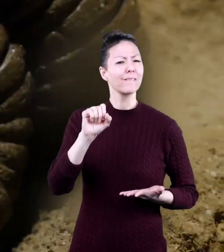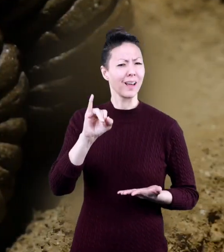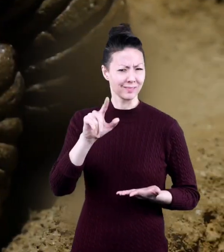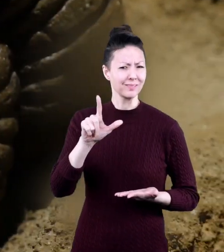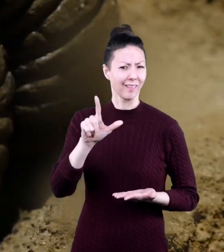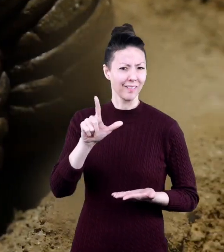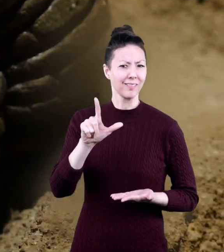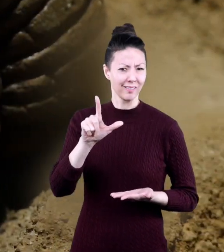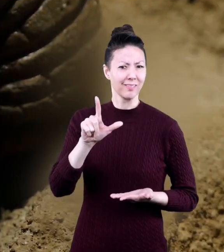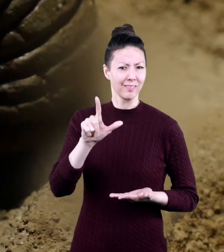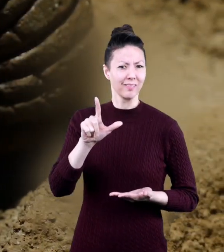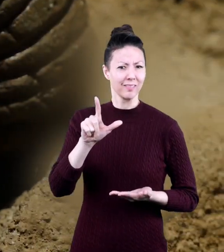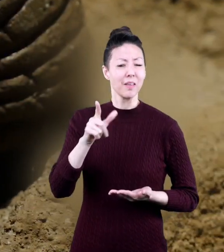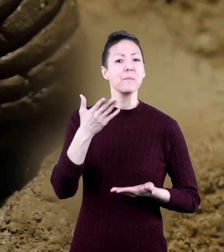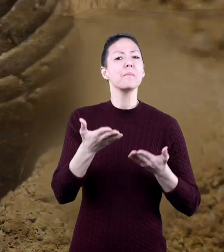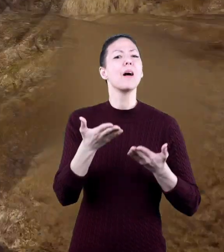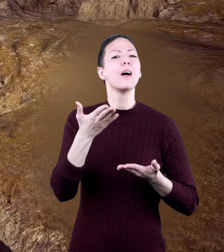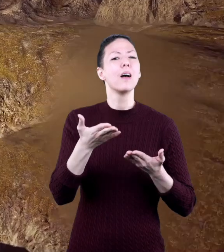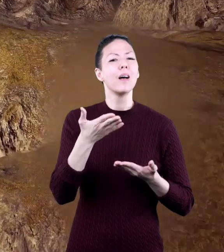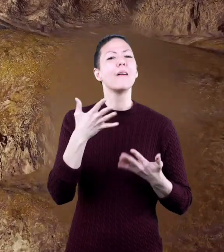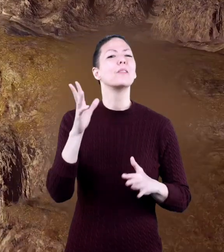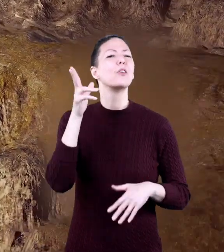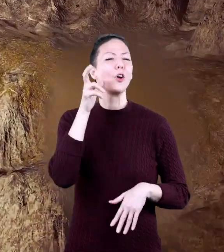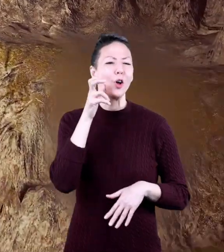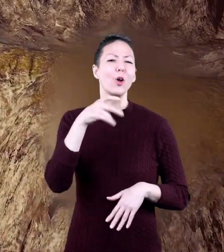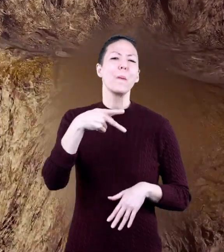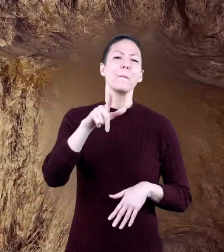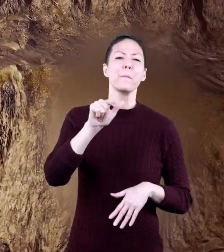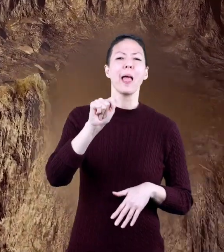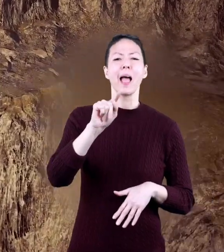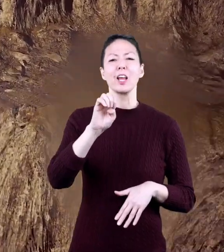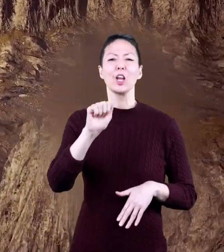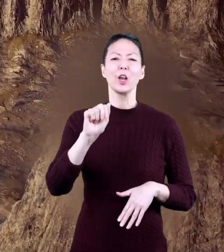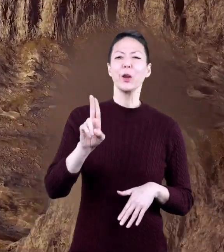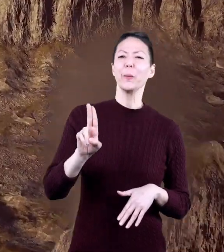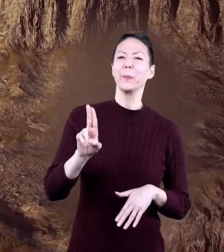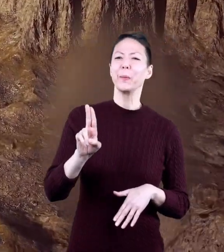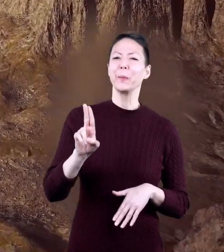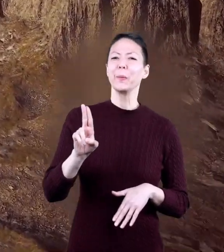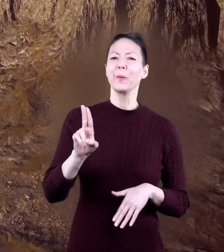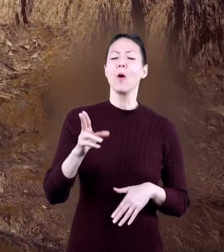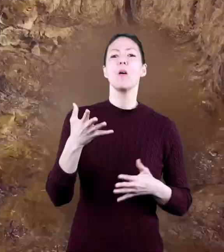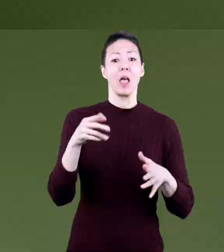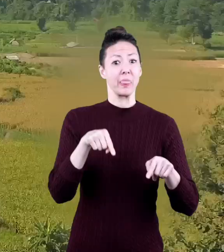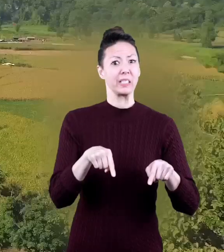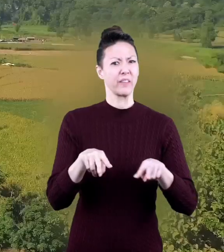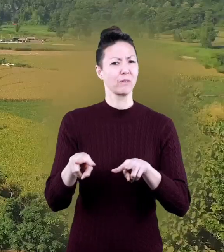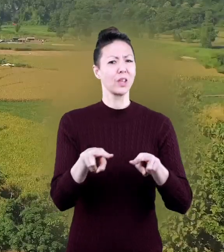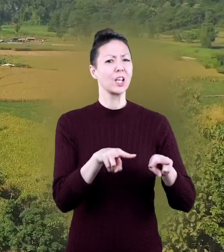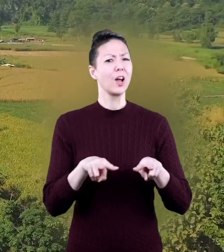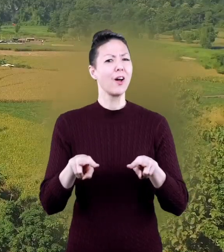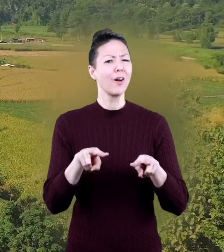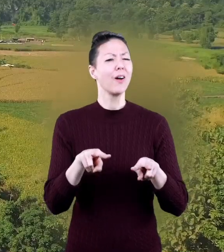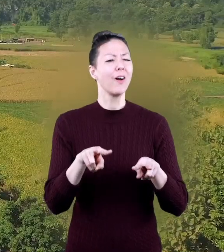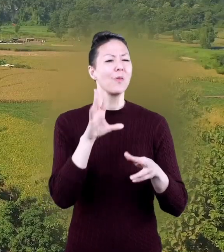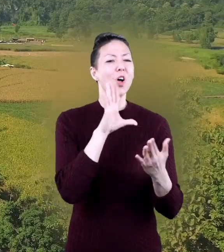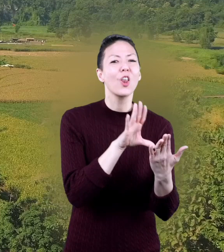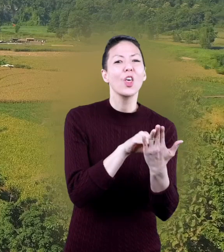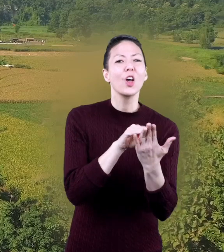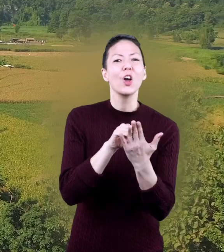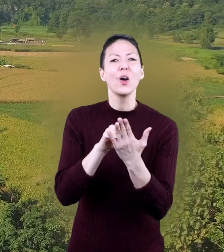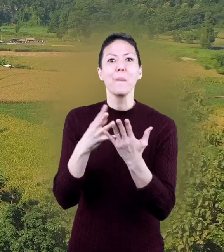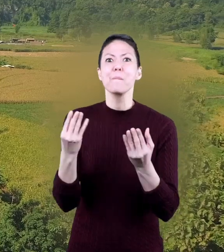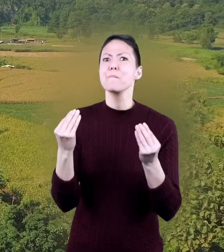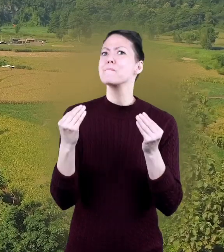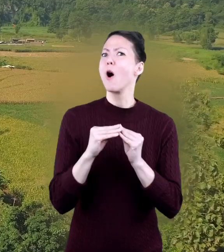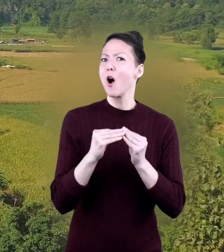know what a fossil is? Or just maybe you have heard of a plateau? Well in this video we are